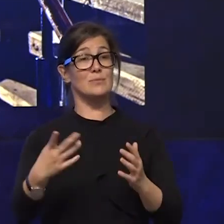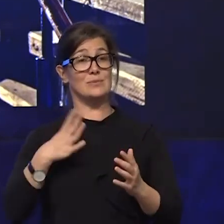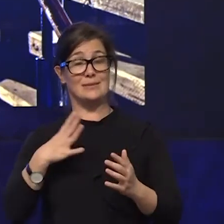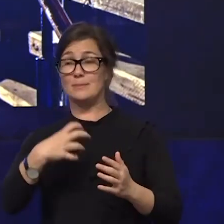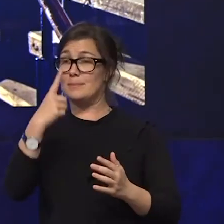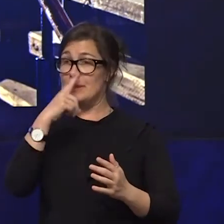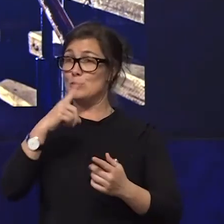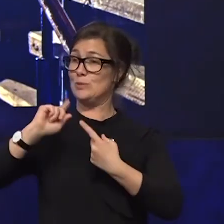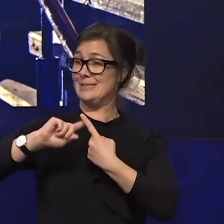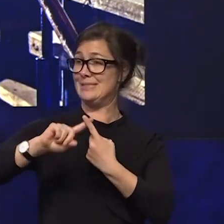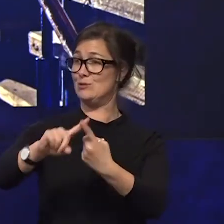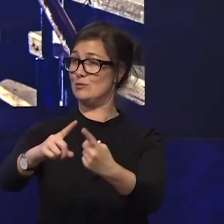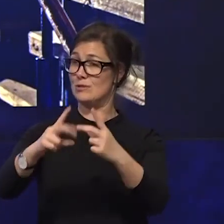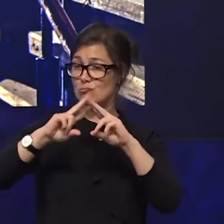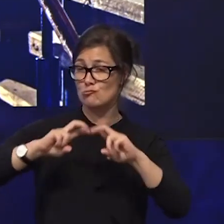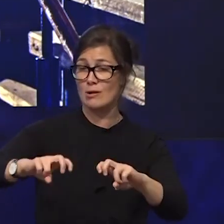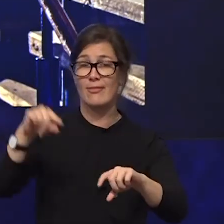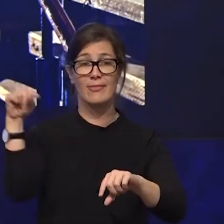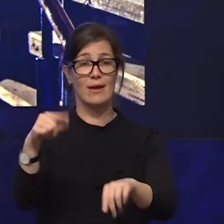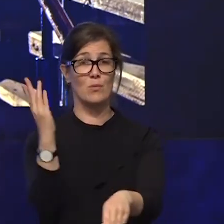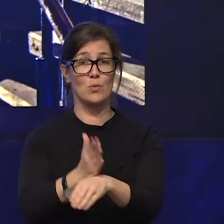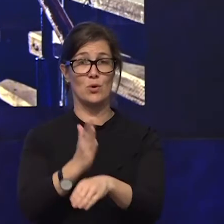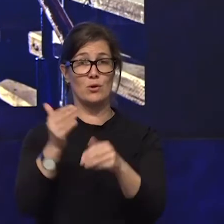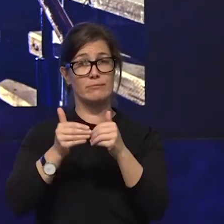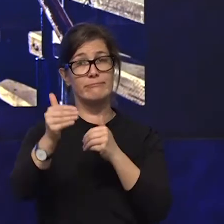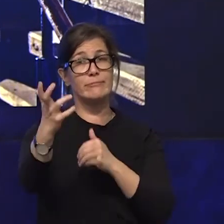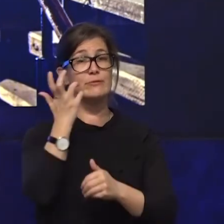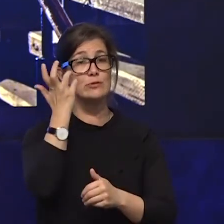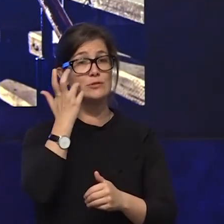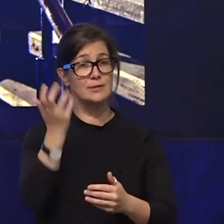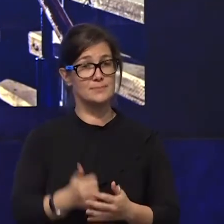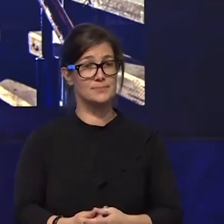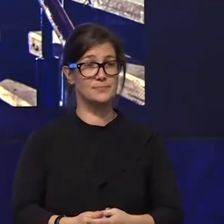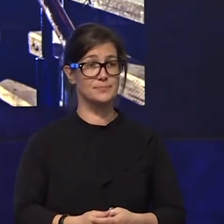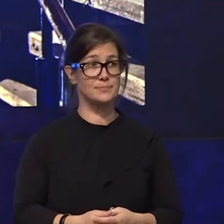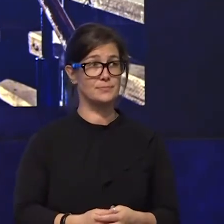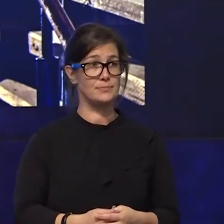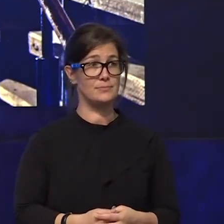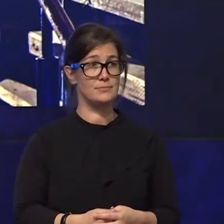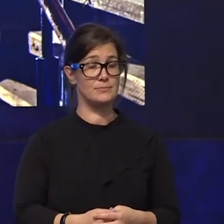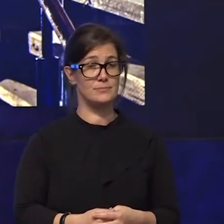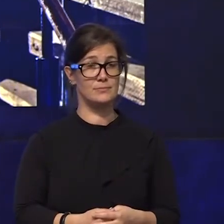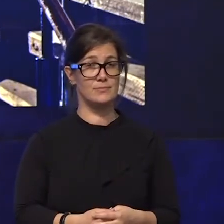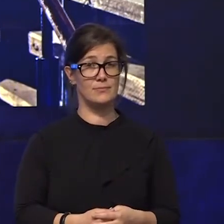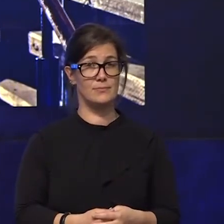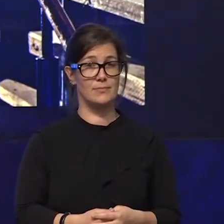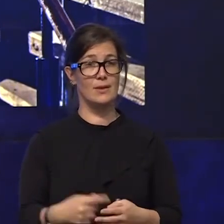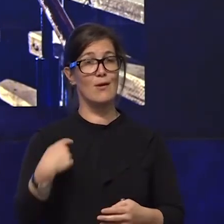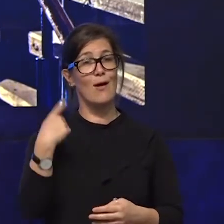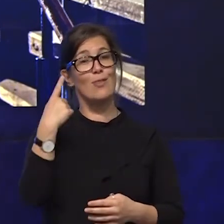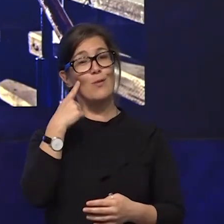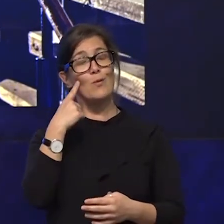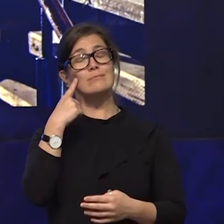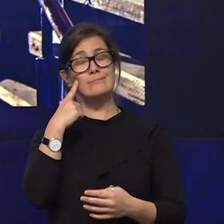i thought it fitting as i was introduced to the chorus of lady gaga